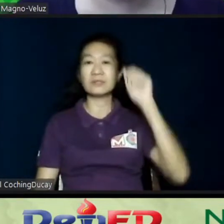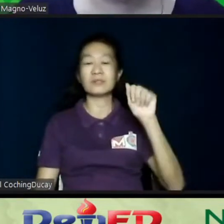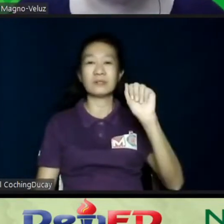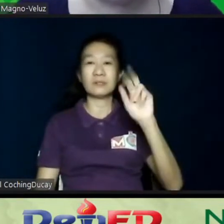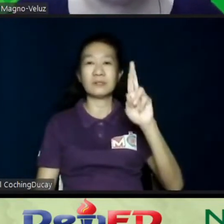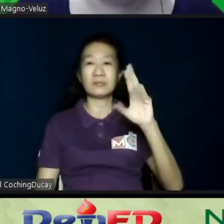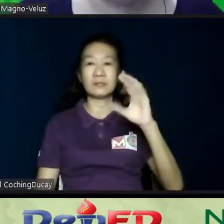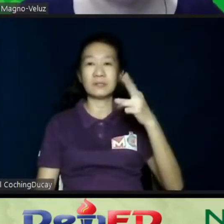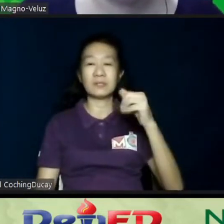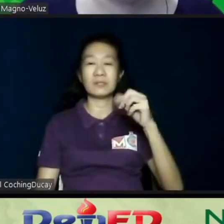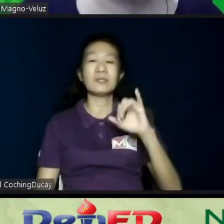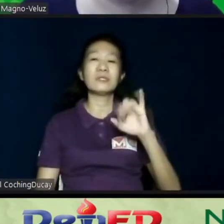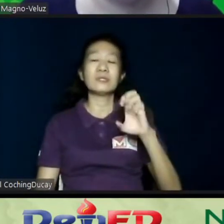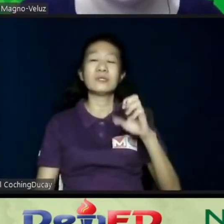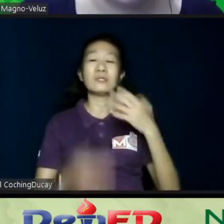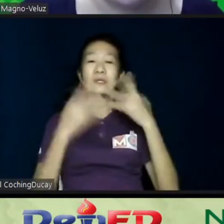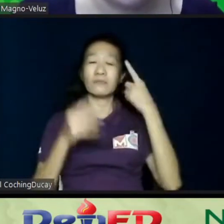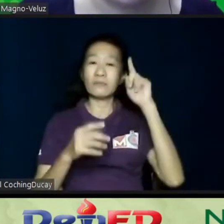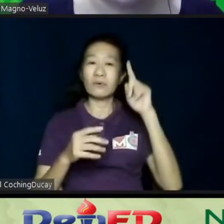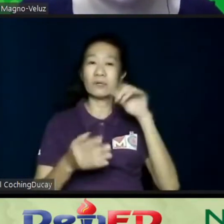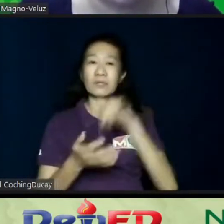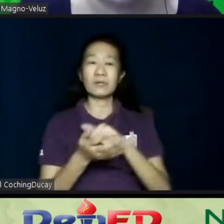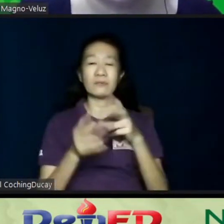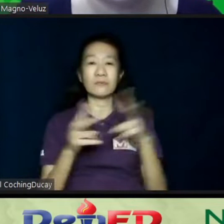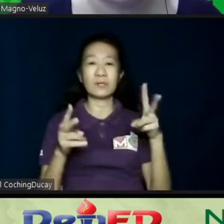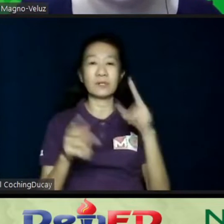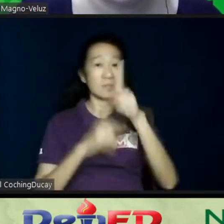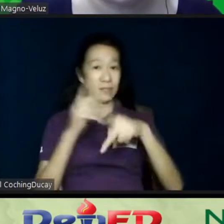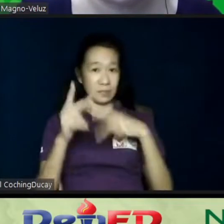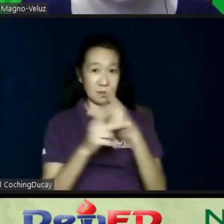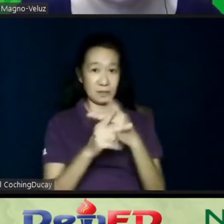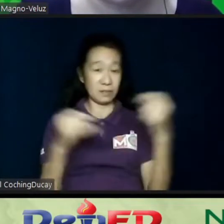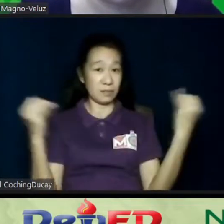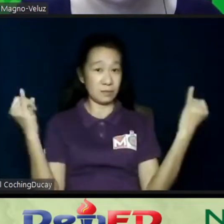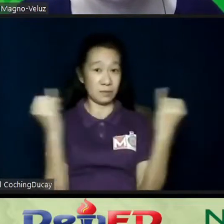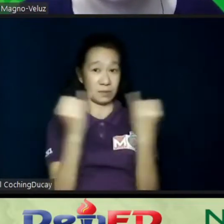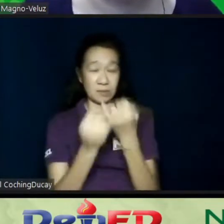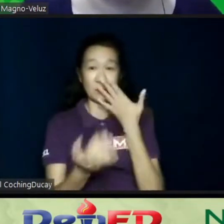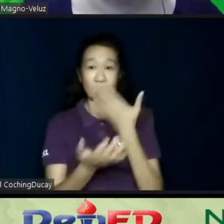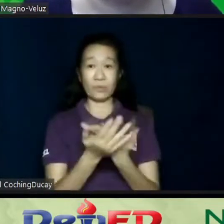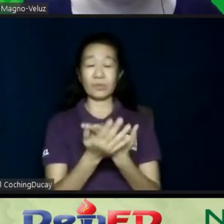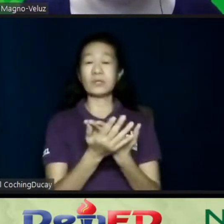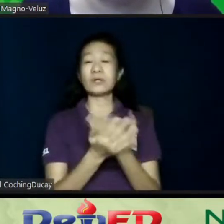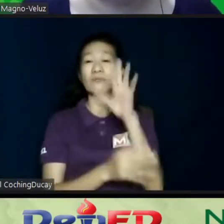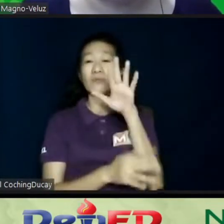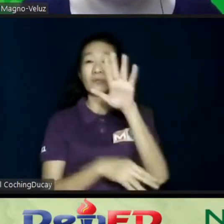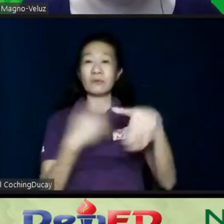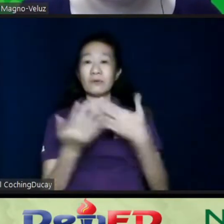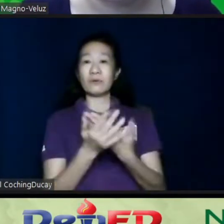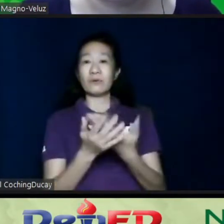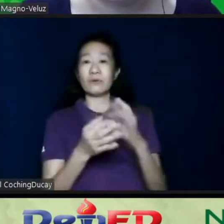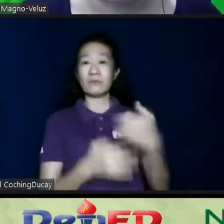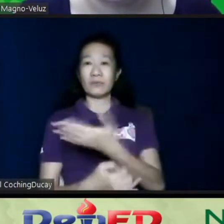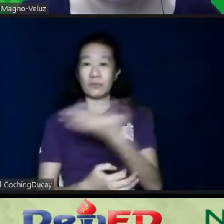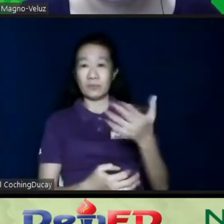Thank you, Ma'am Cess, for that very kind introduction. Good afternoon to all of you, and I